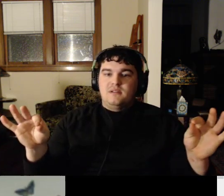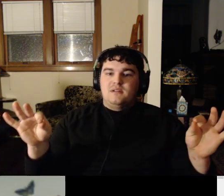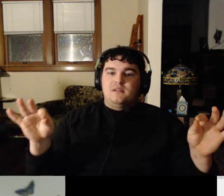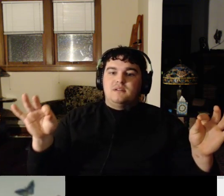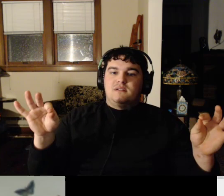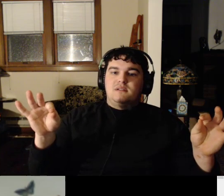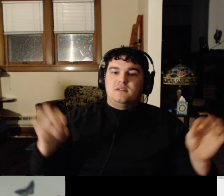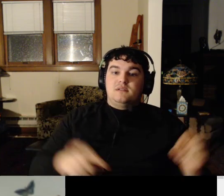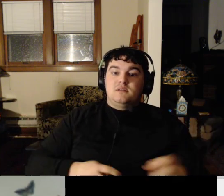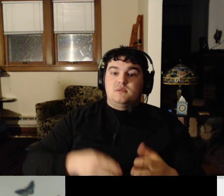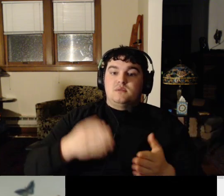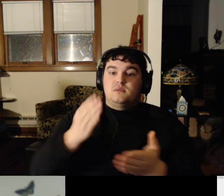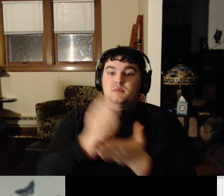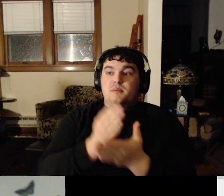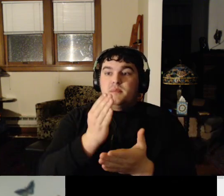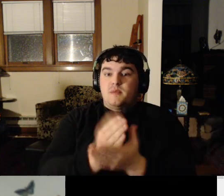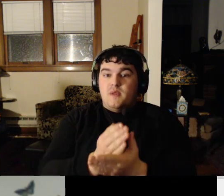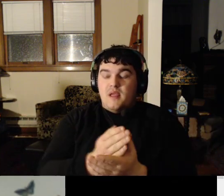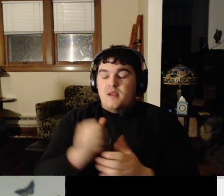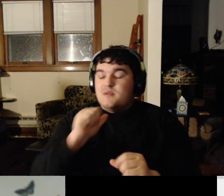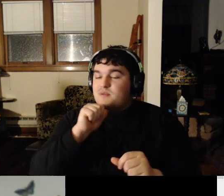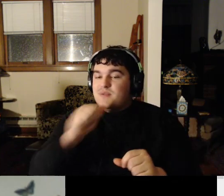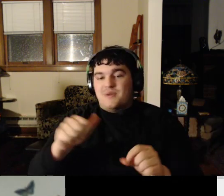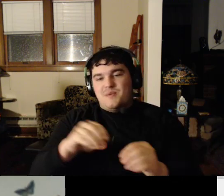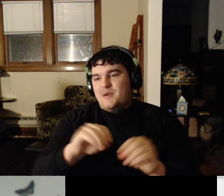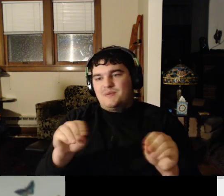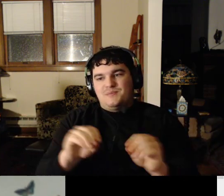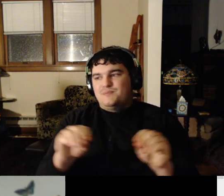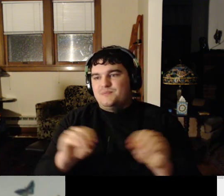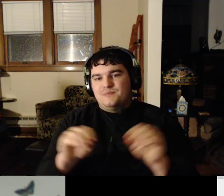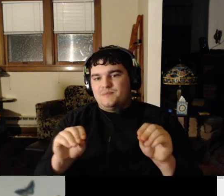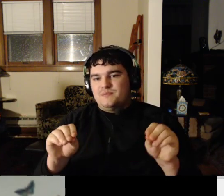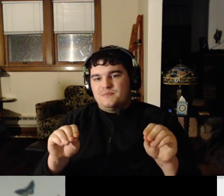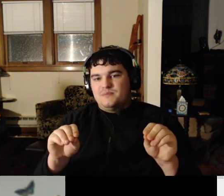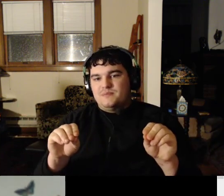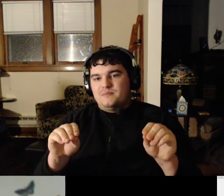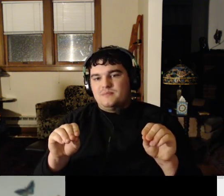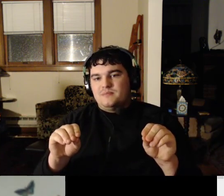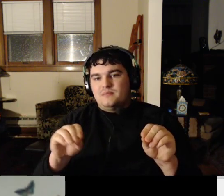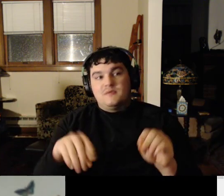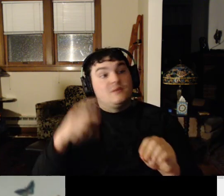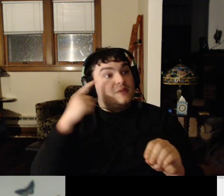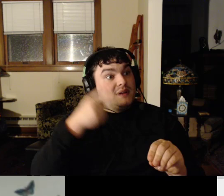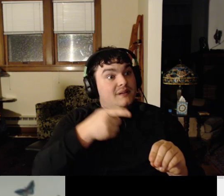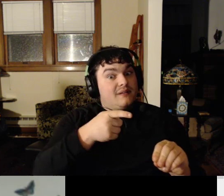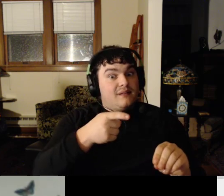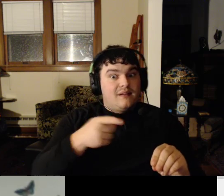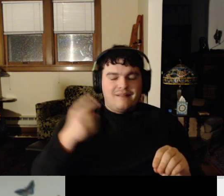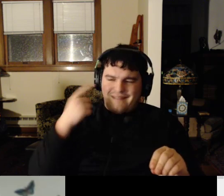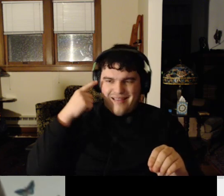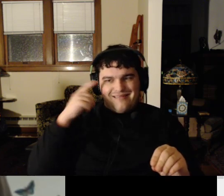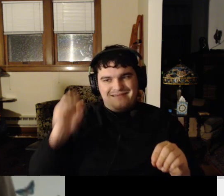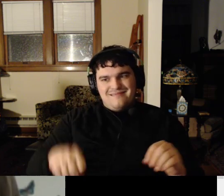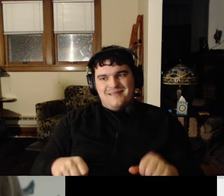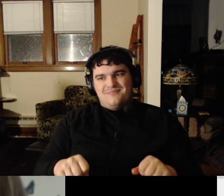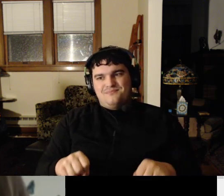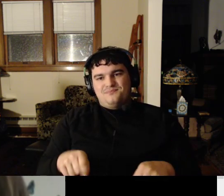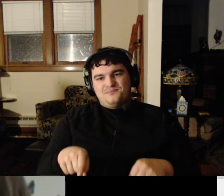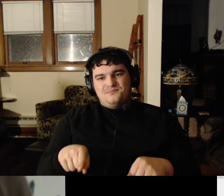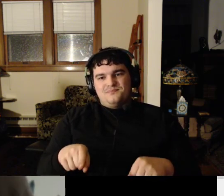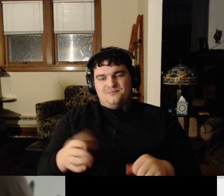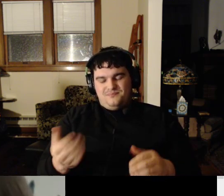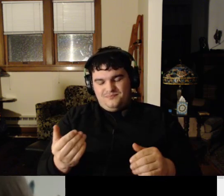without pausing like a period. Think you can do it? Come on. I think you can do it. I know. can